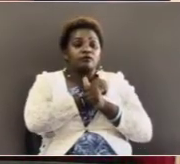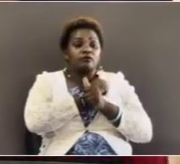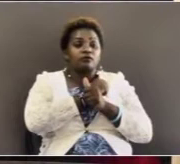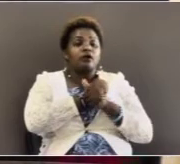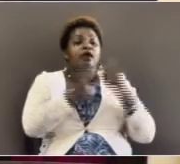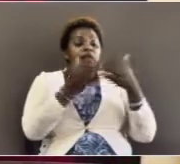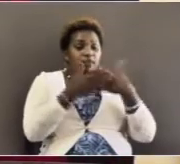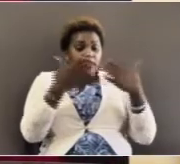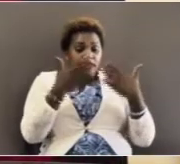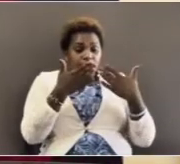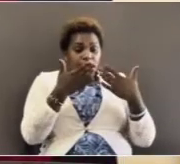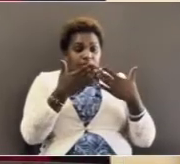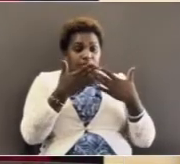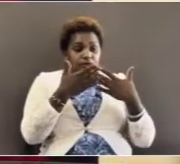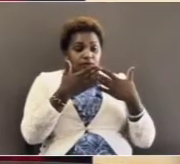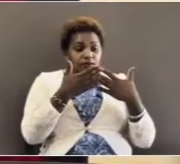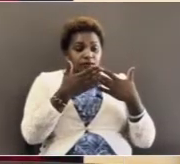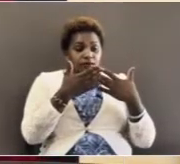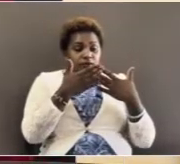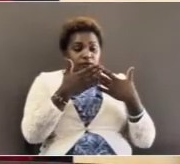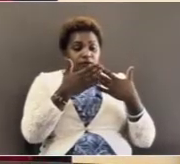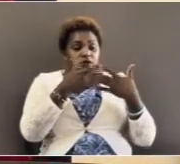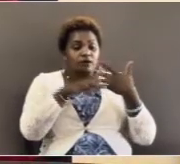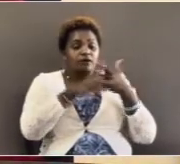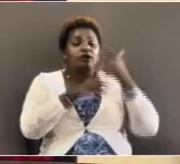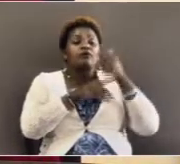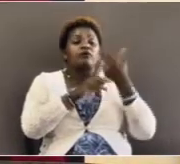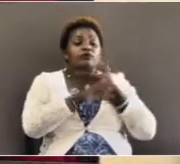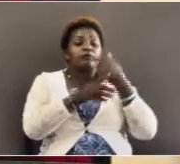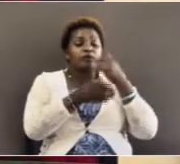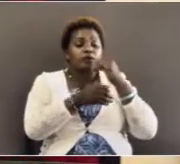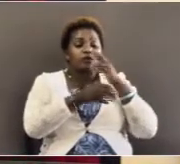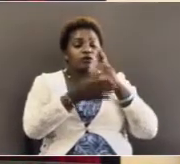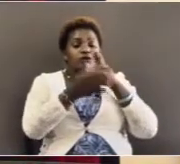things that happen on the road.